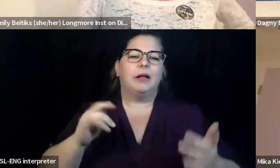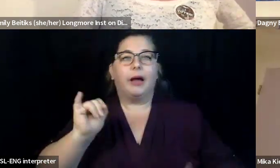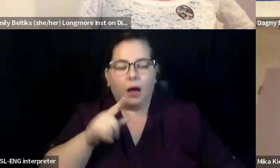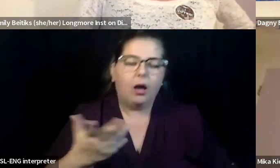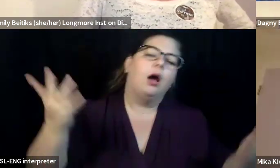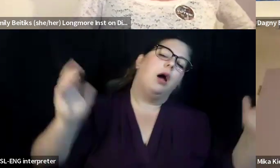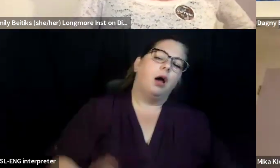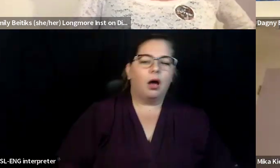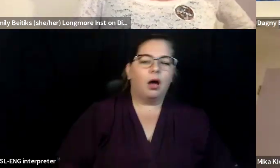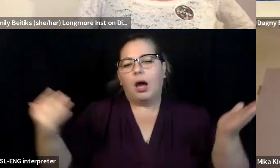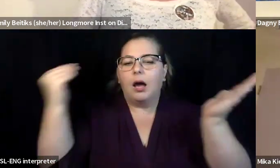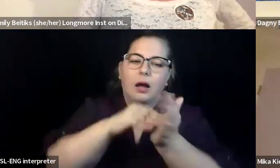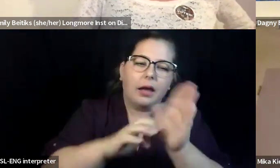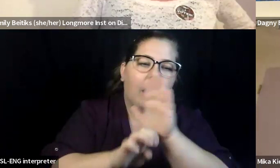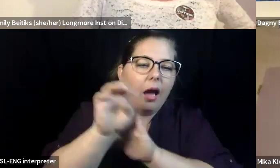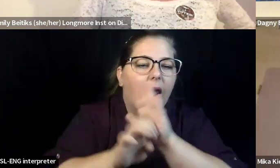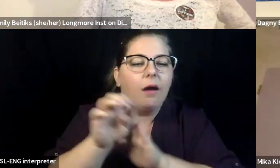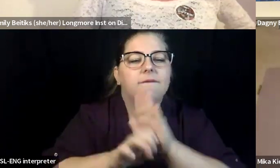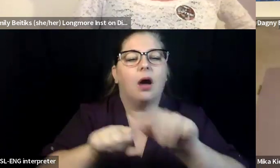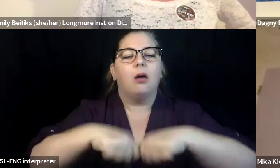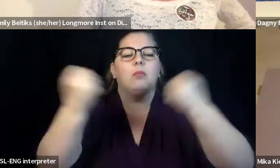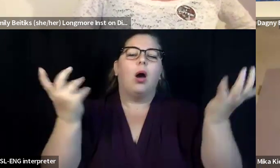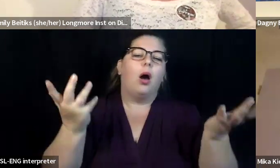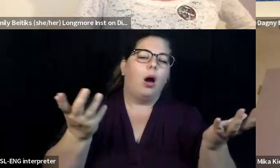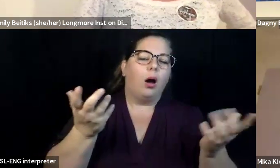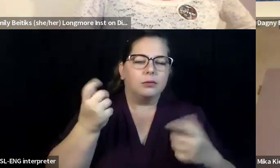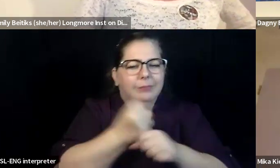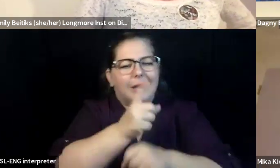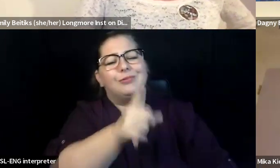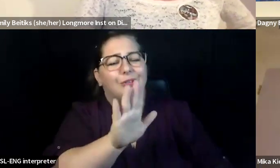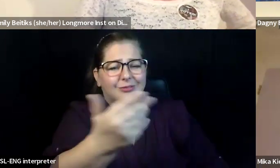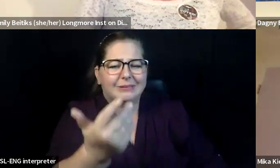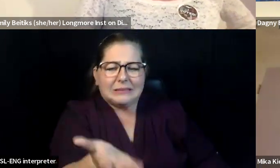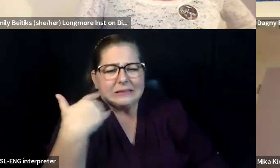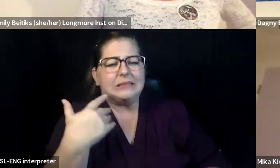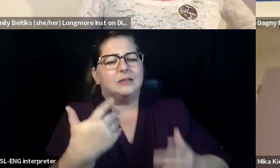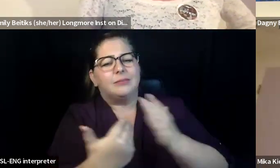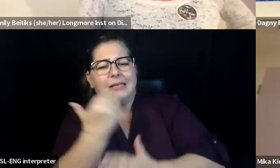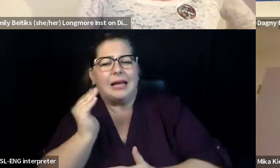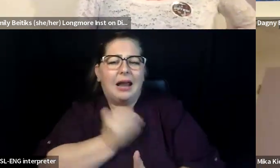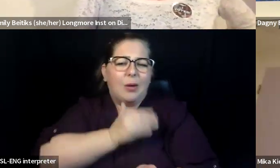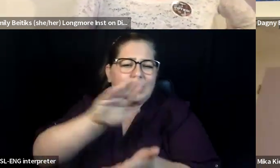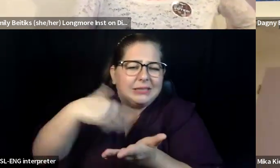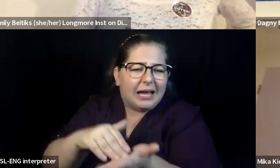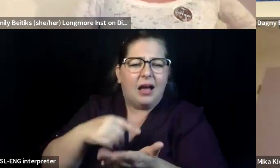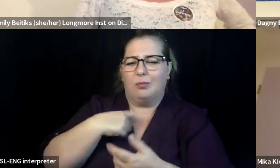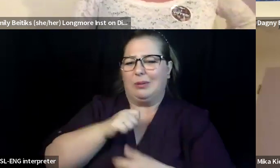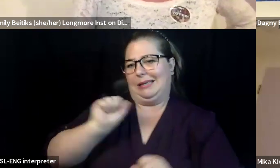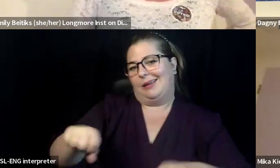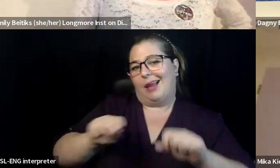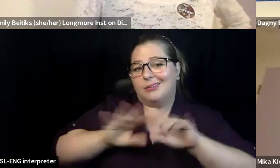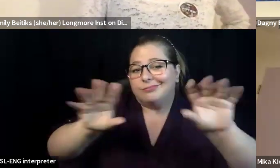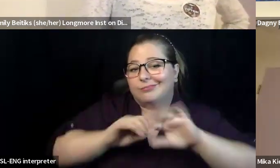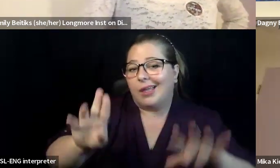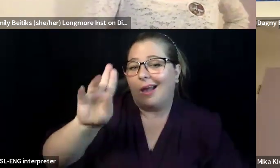to be showing that, that aspect of like care and understanding all of what it means to come to our center and not just like, why don't we see you there,